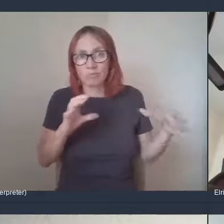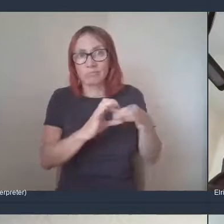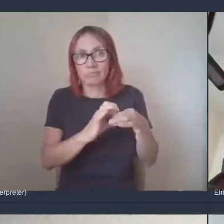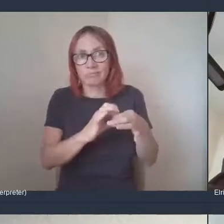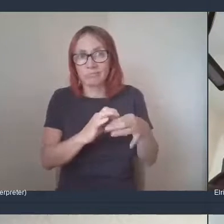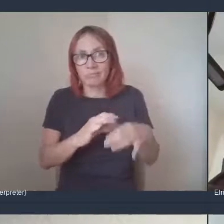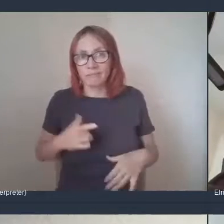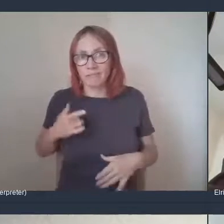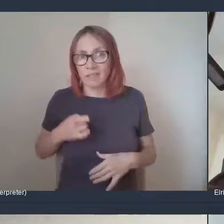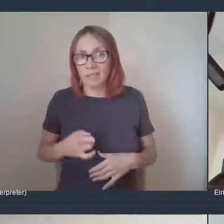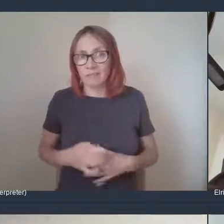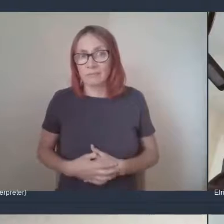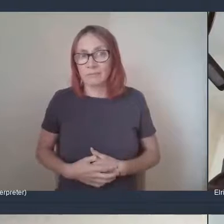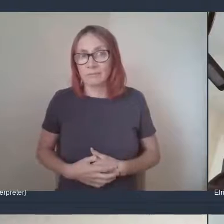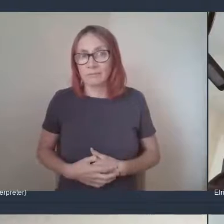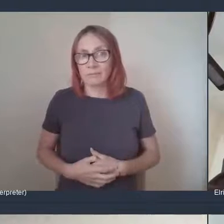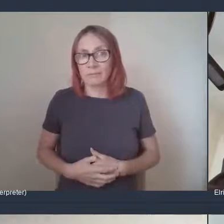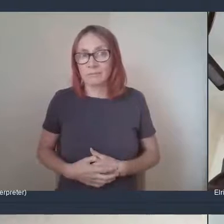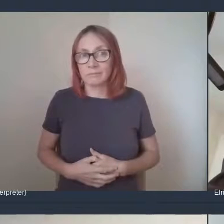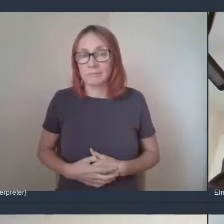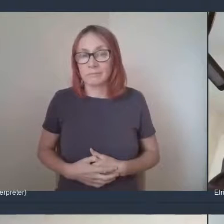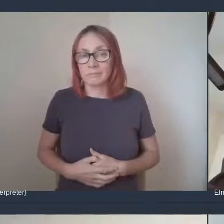You broke up there, can you repeat the question?